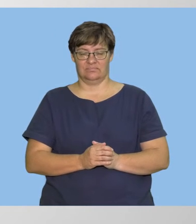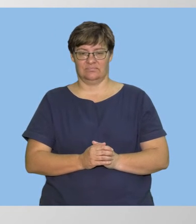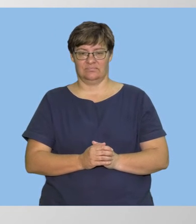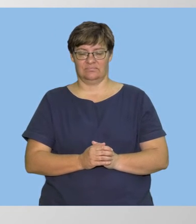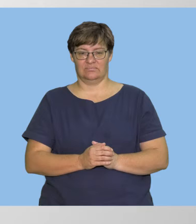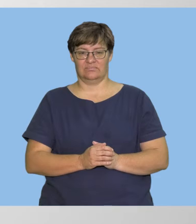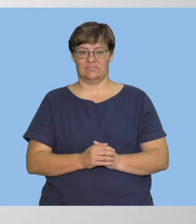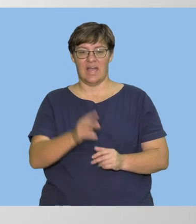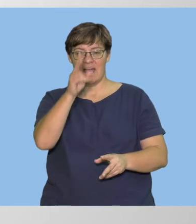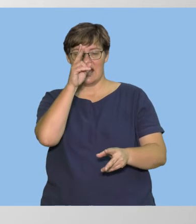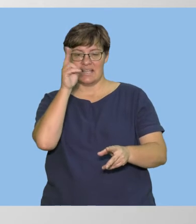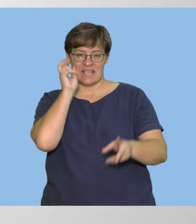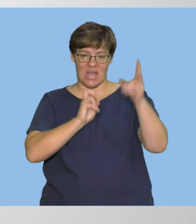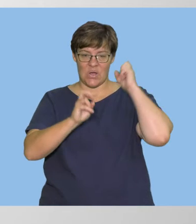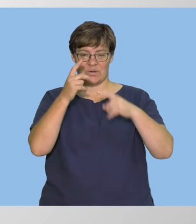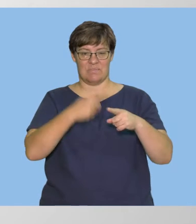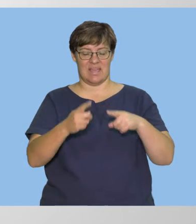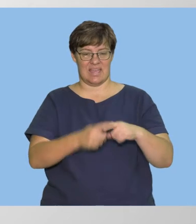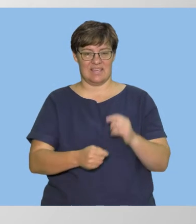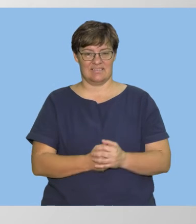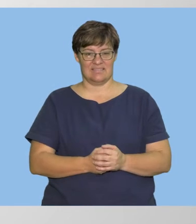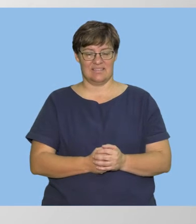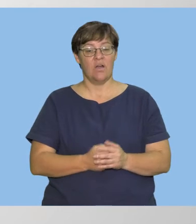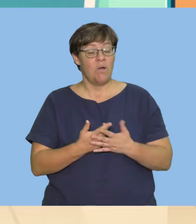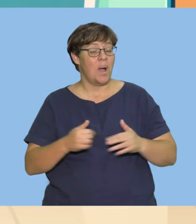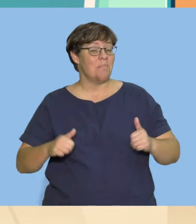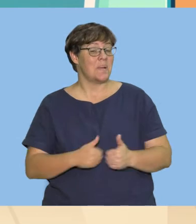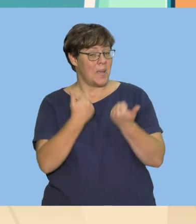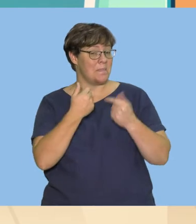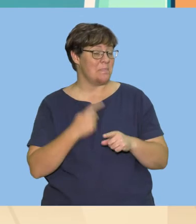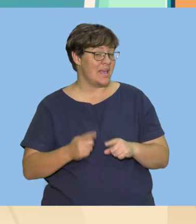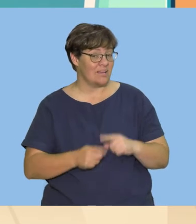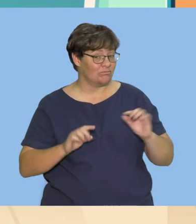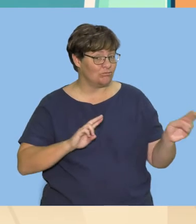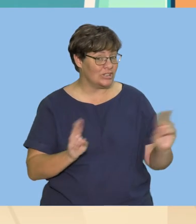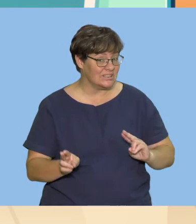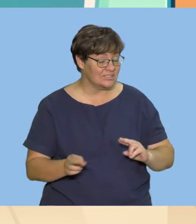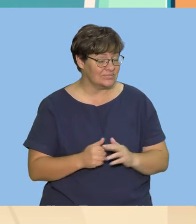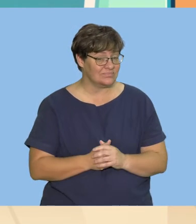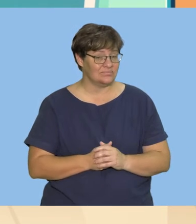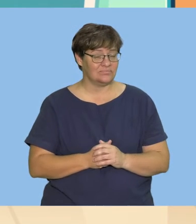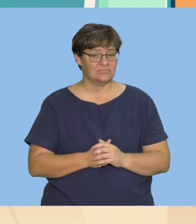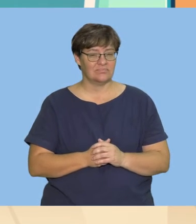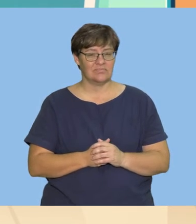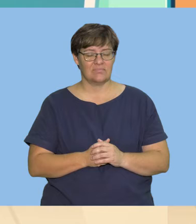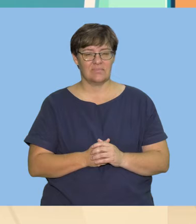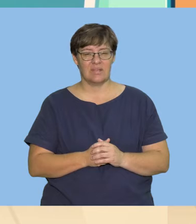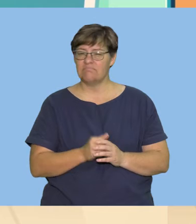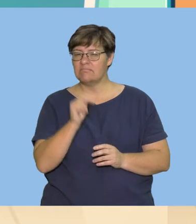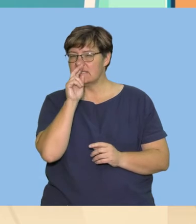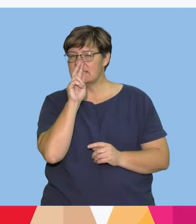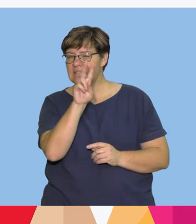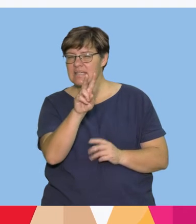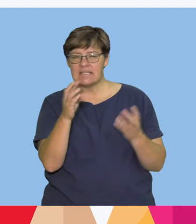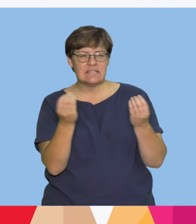sound play. Let's play a sound game. Are you ready? Can you see something that